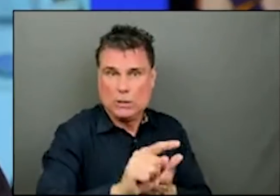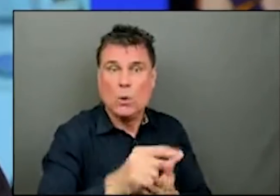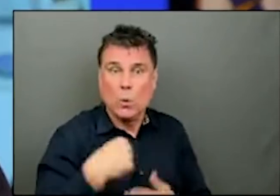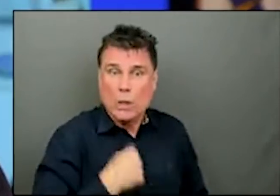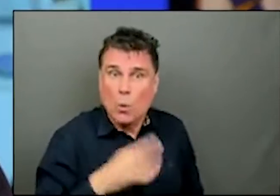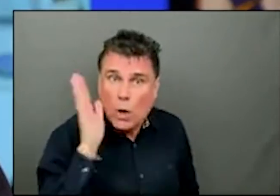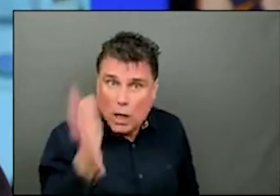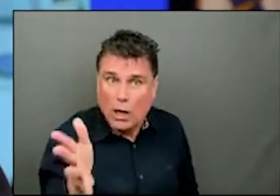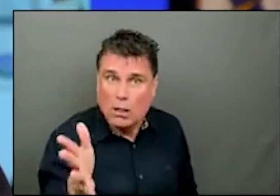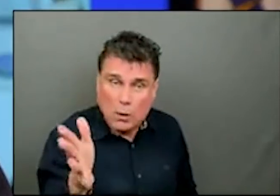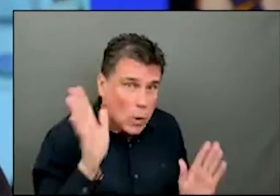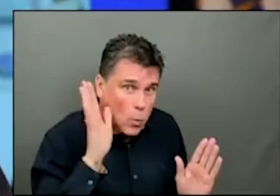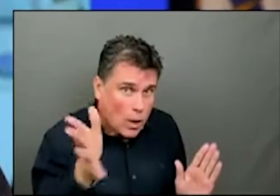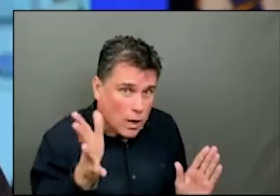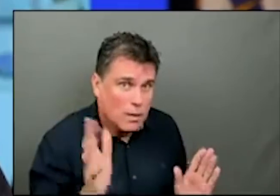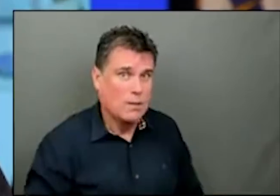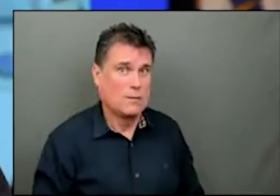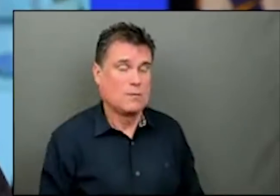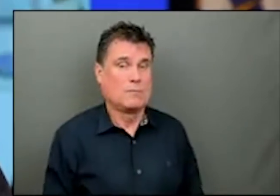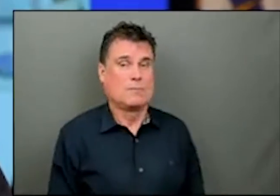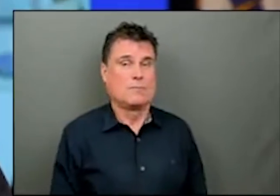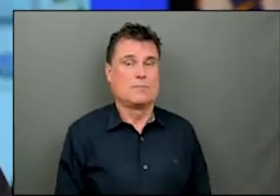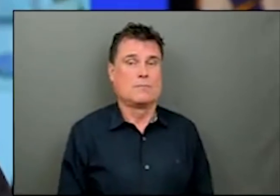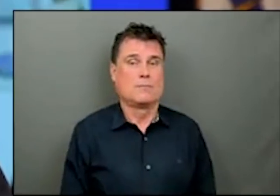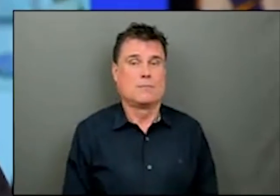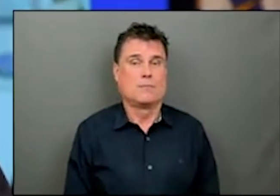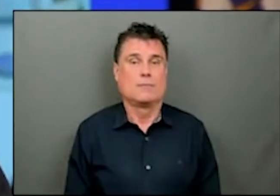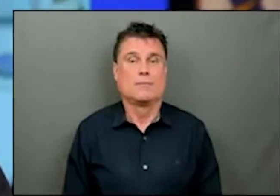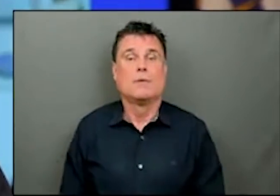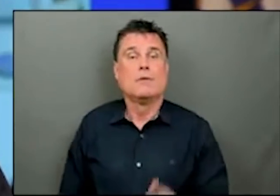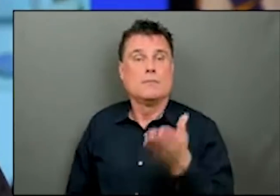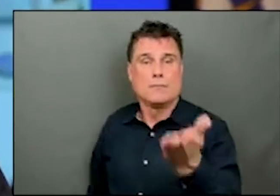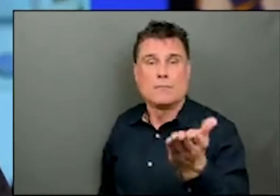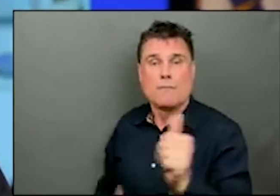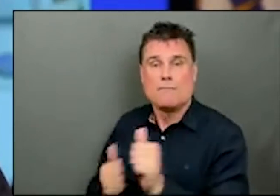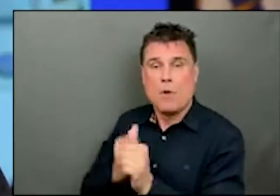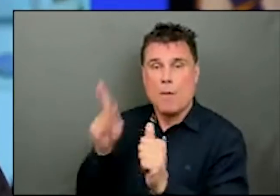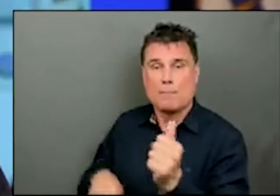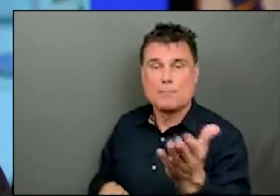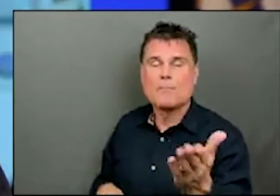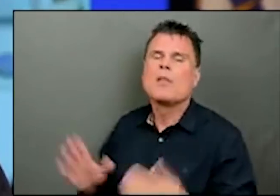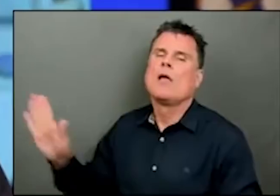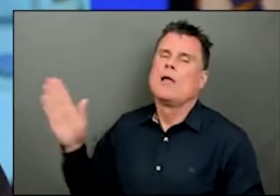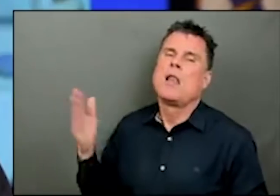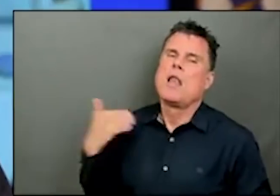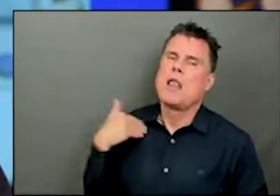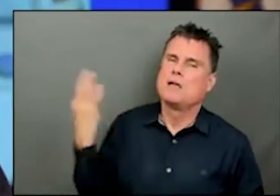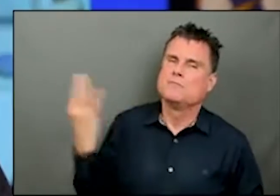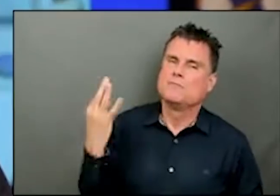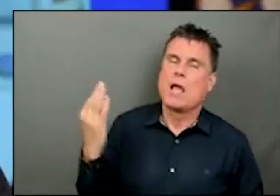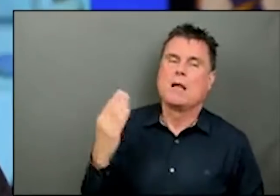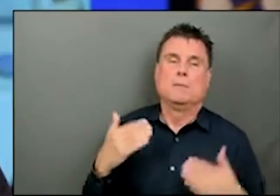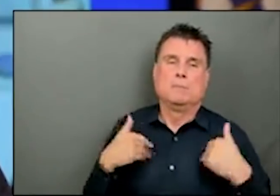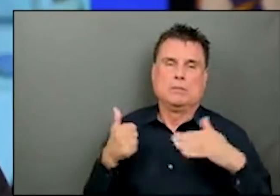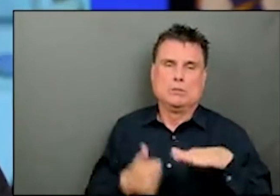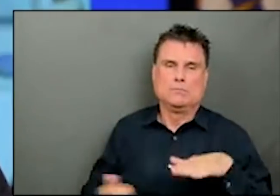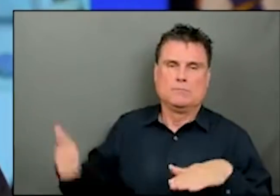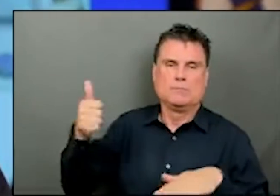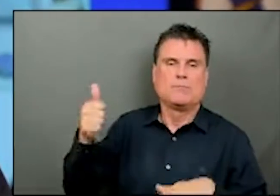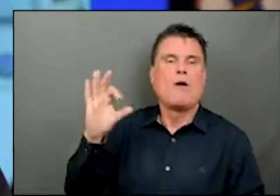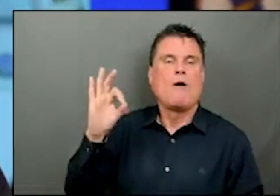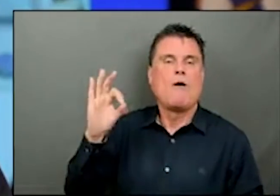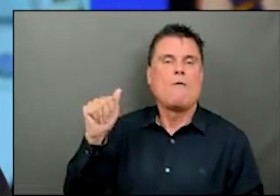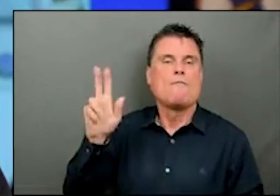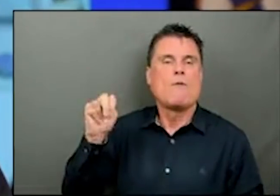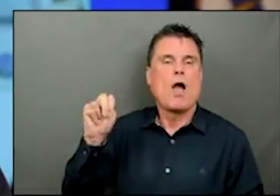Yes, and as recently as late Friday, even after Minister Farnworth gave his most recent